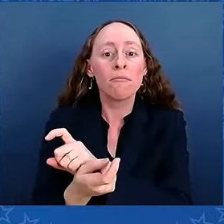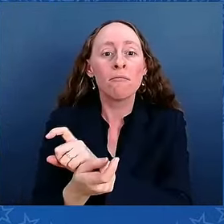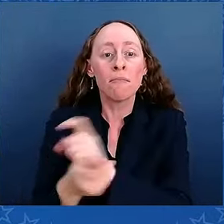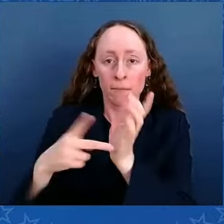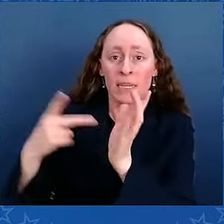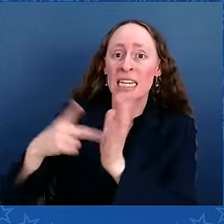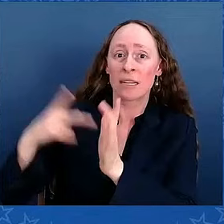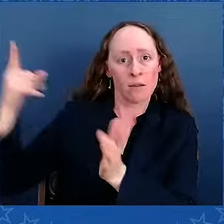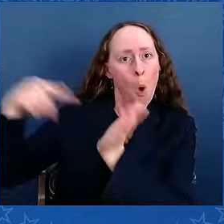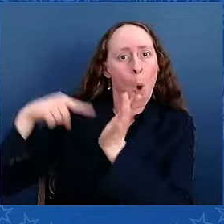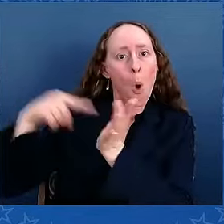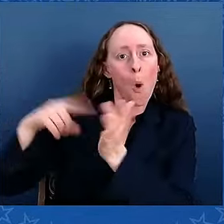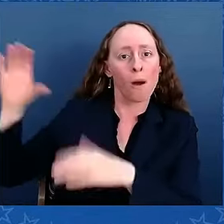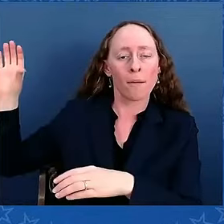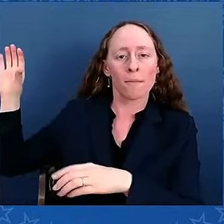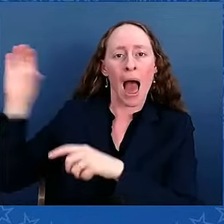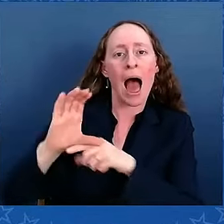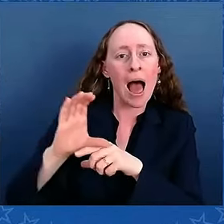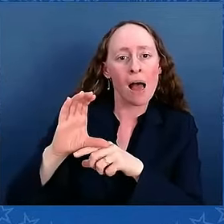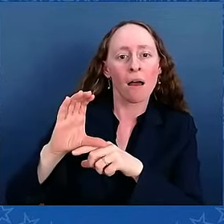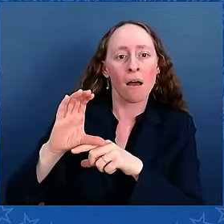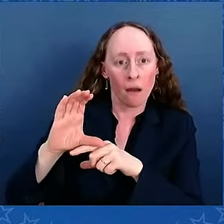-month back paycheck. So...